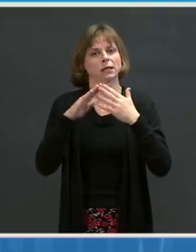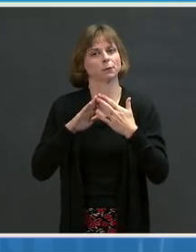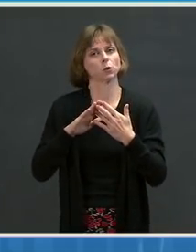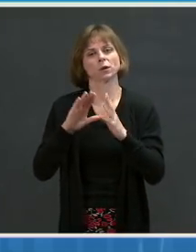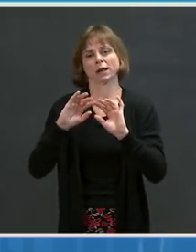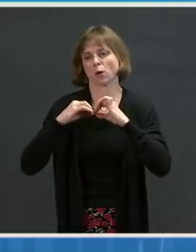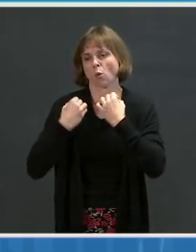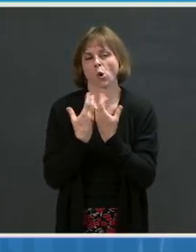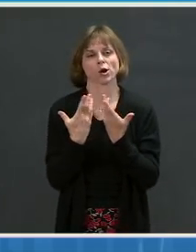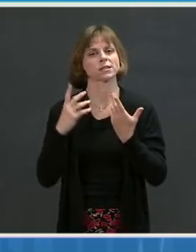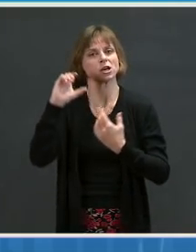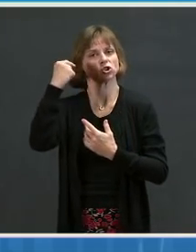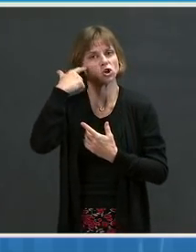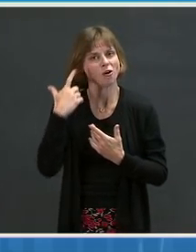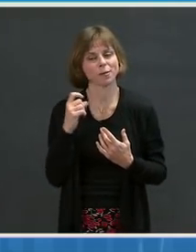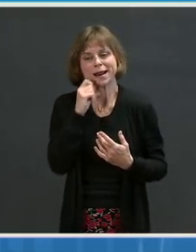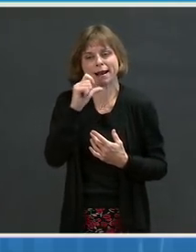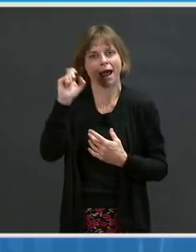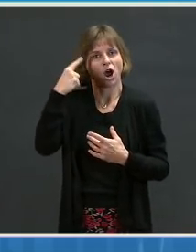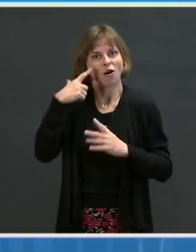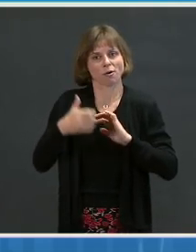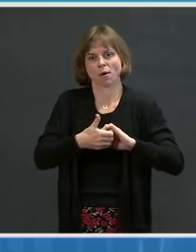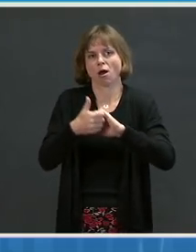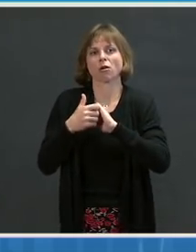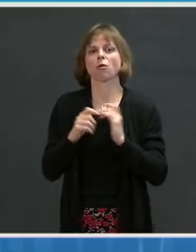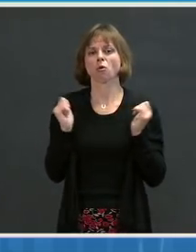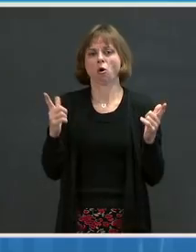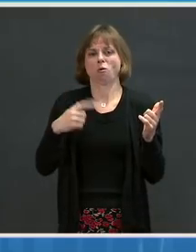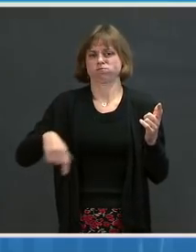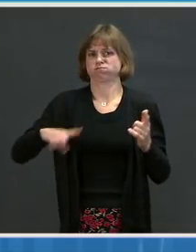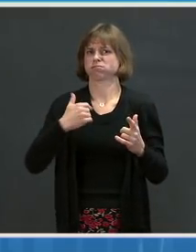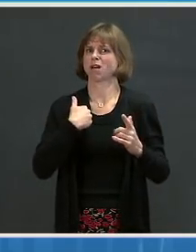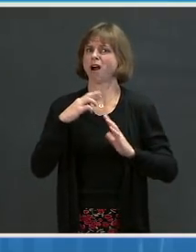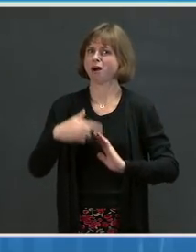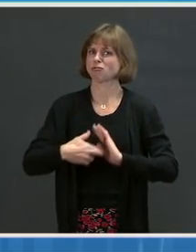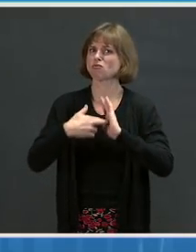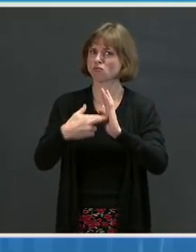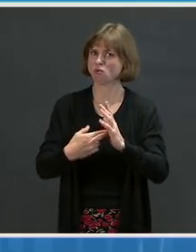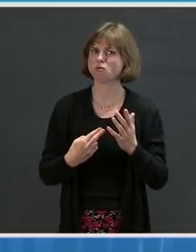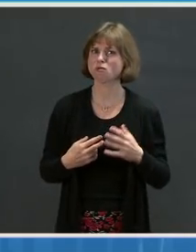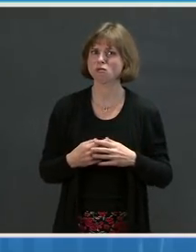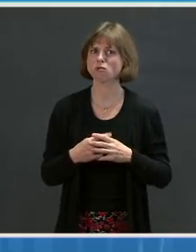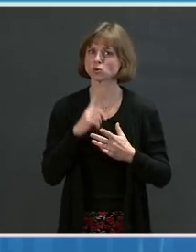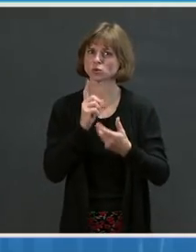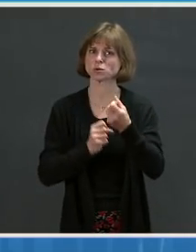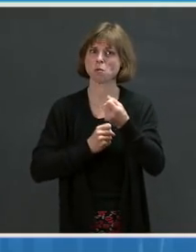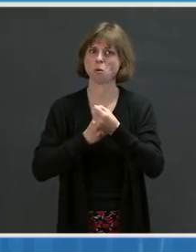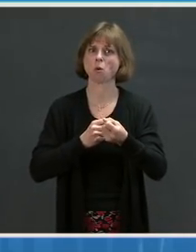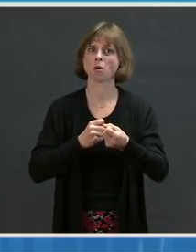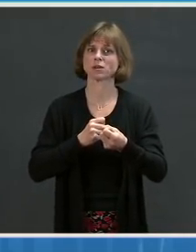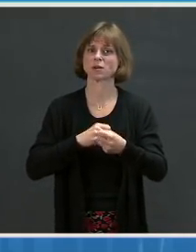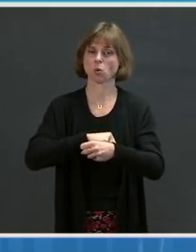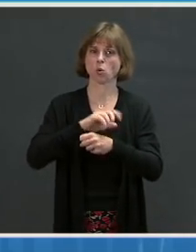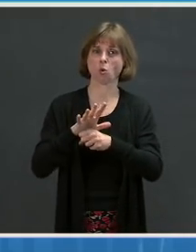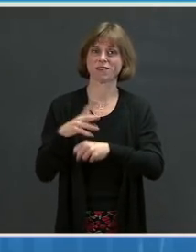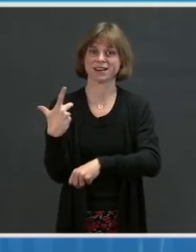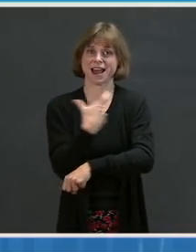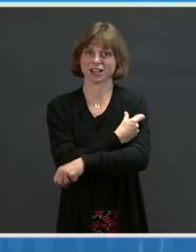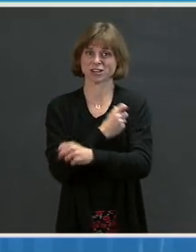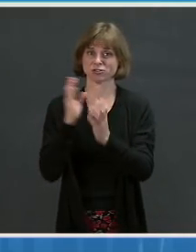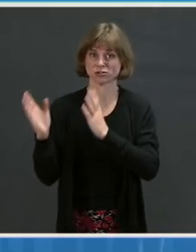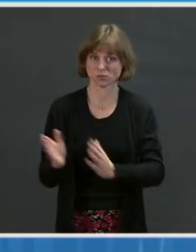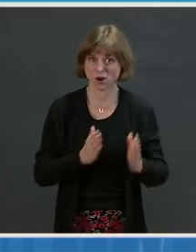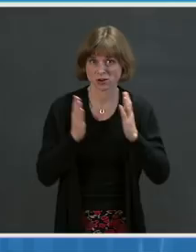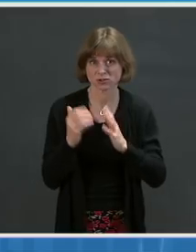-governmental partner and business has a role to stop to play in supporting our nation's COVID-19 vaccination strategy.